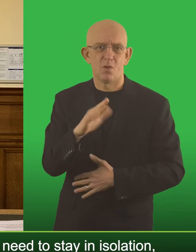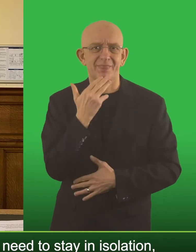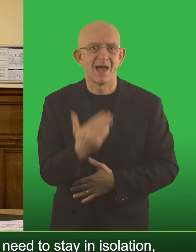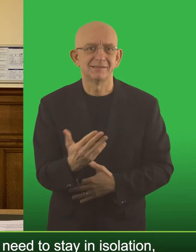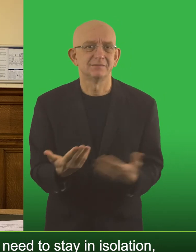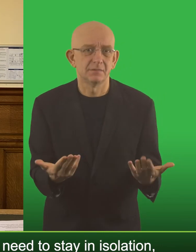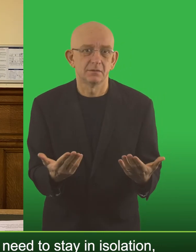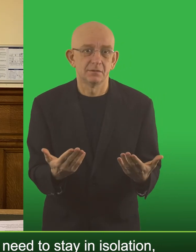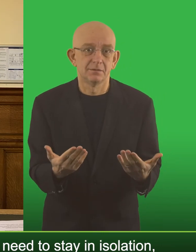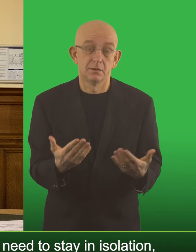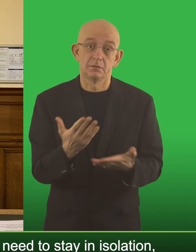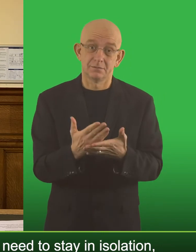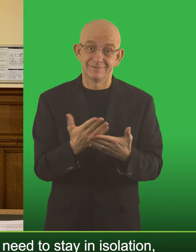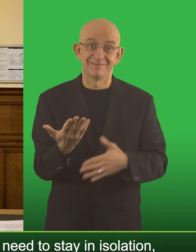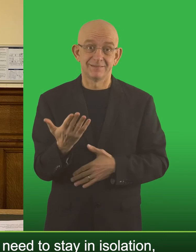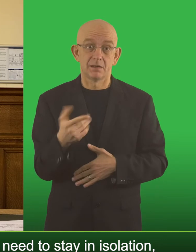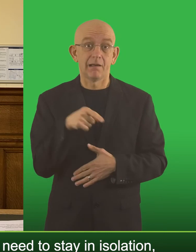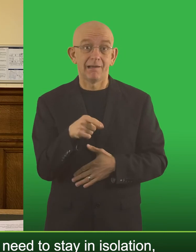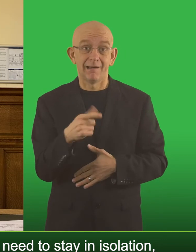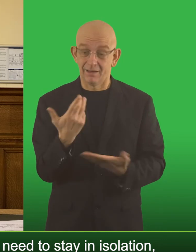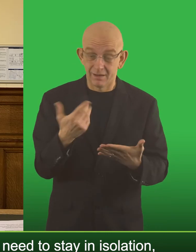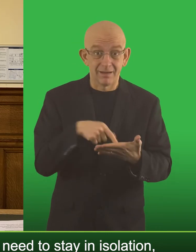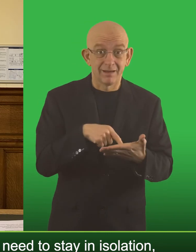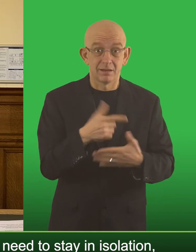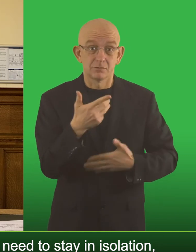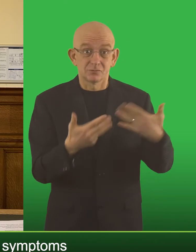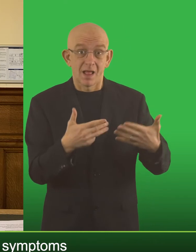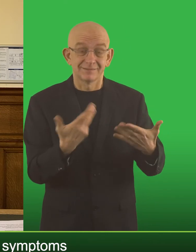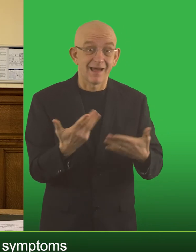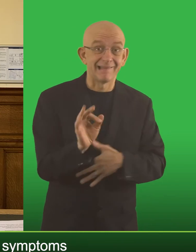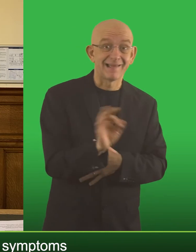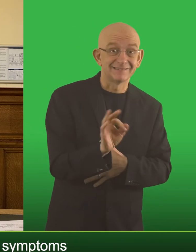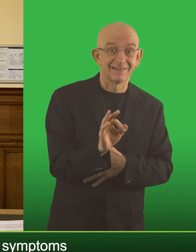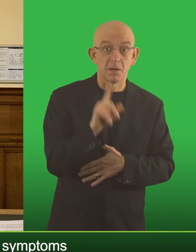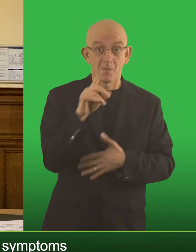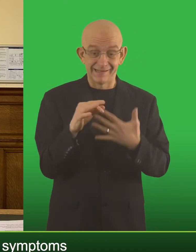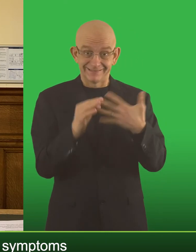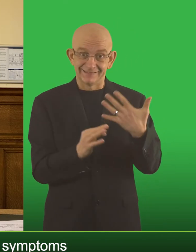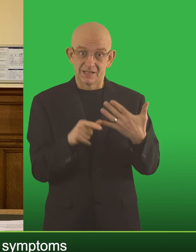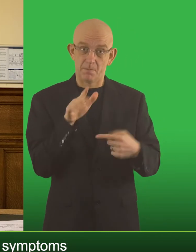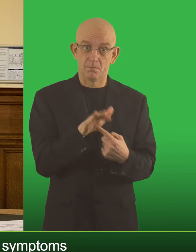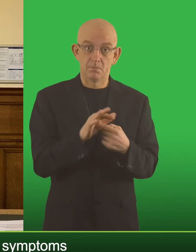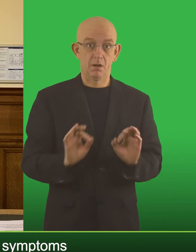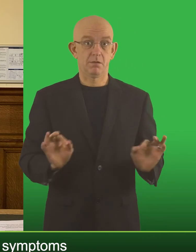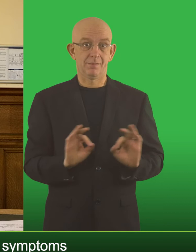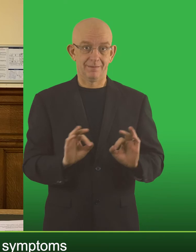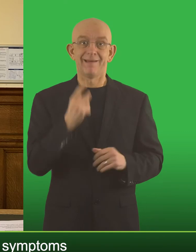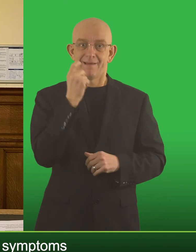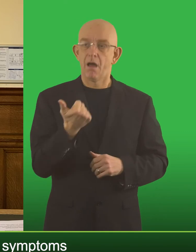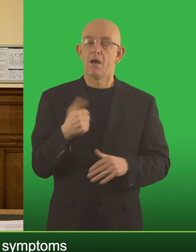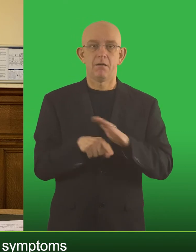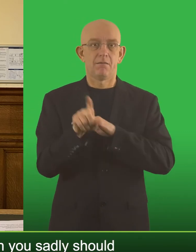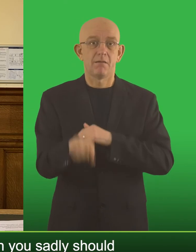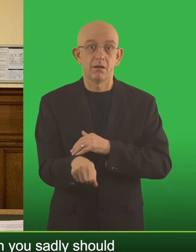Probably not. So positive test results, you need to stay in isolation. Negative test results and no symptoms, then you can probably come out